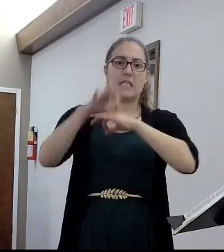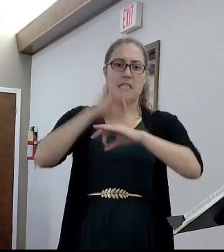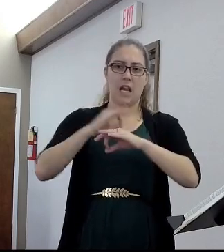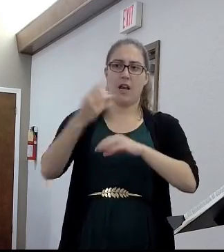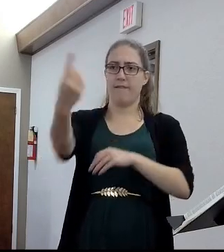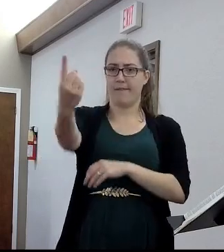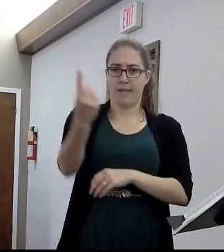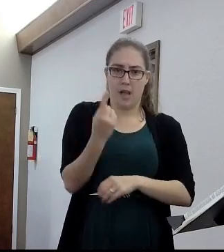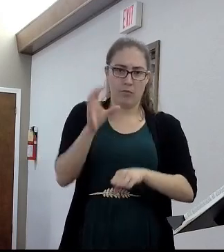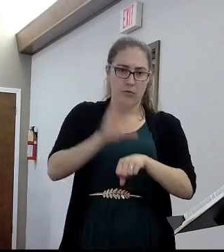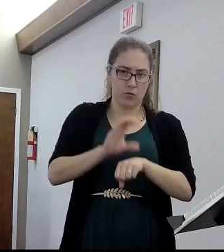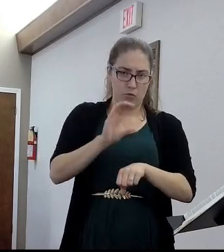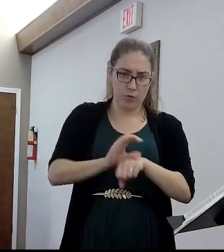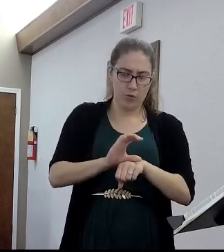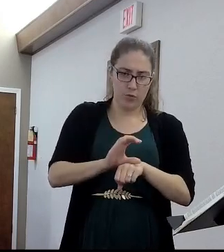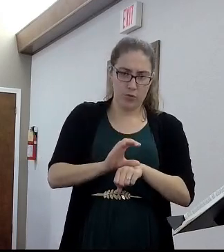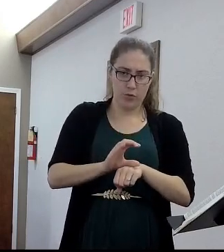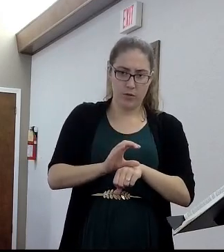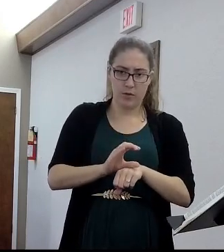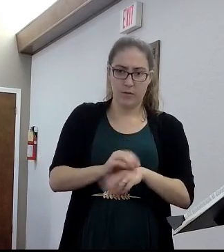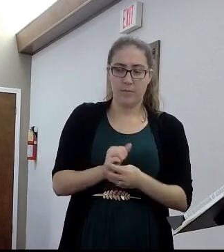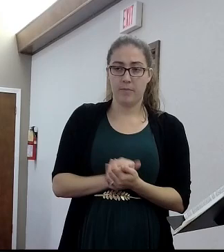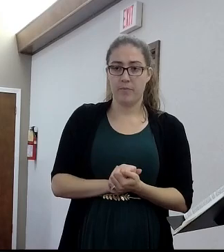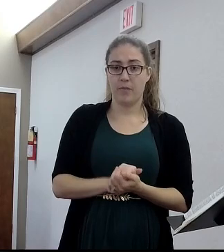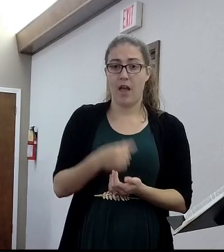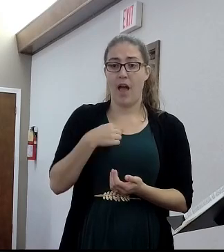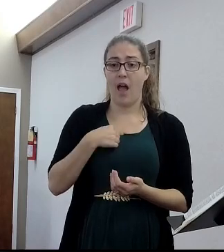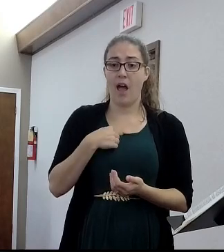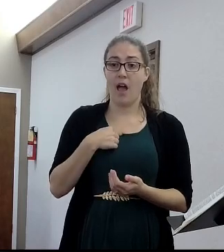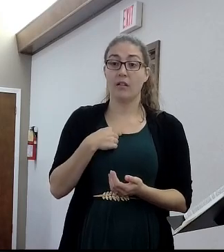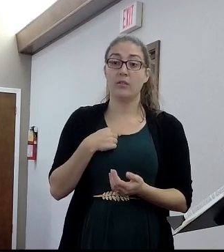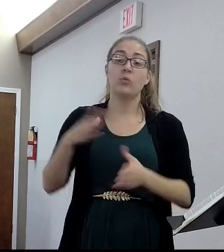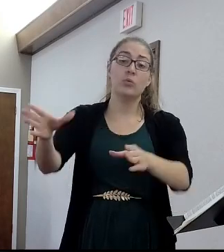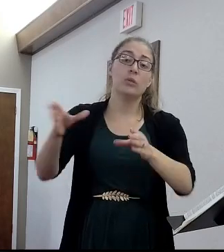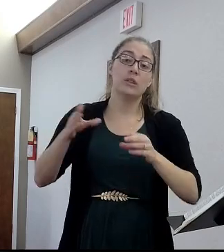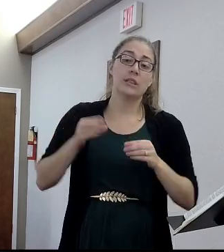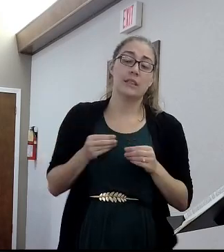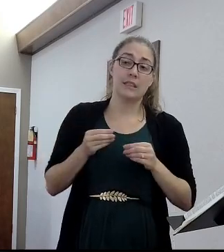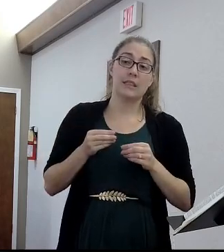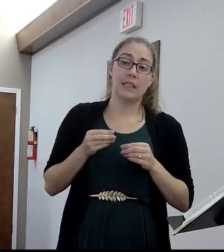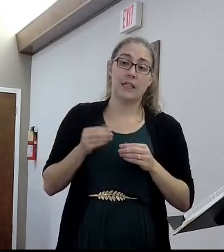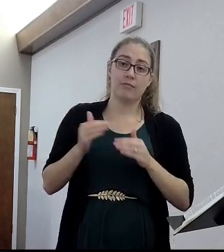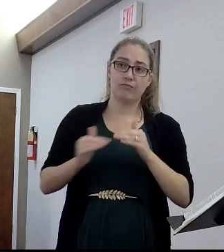How does that flesh out? Oh, taking a promotion that will keep you out of church.